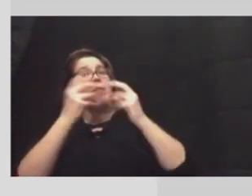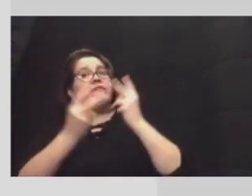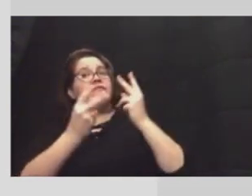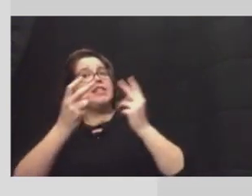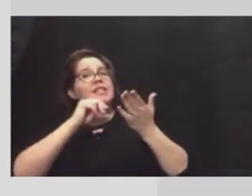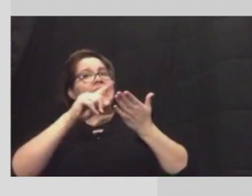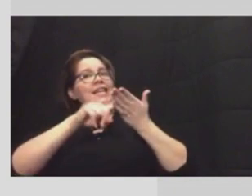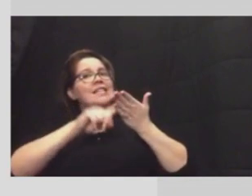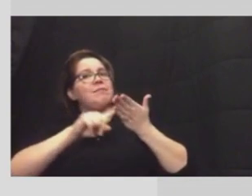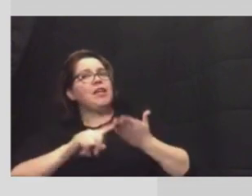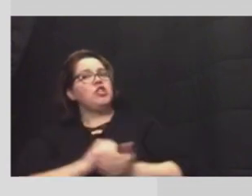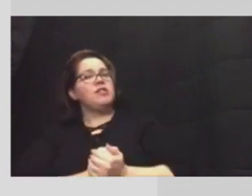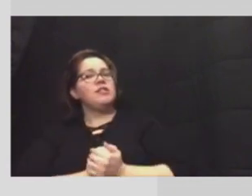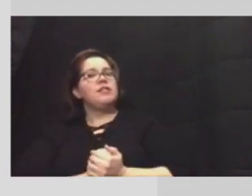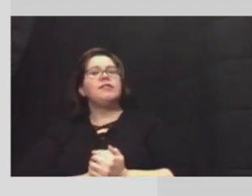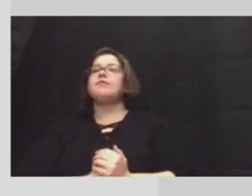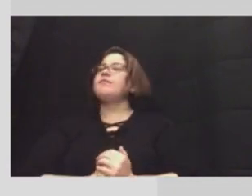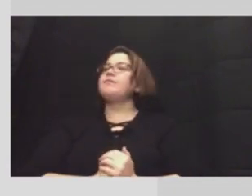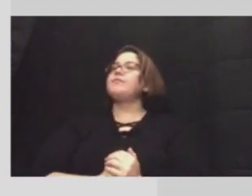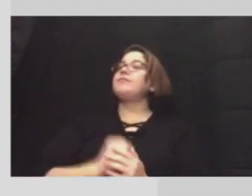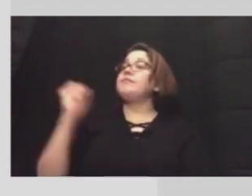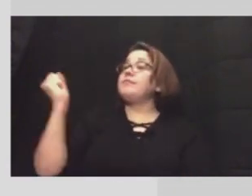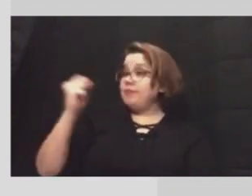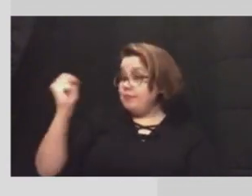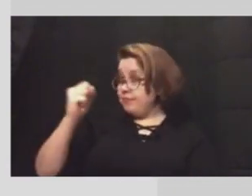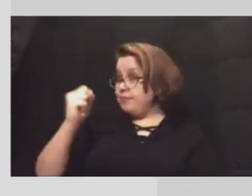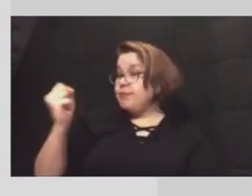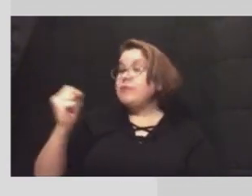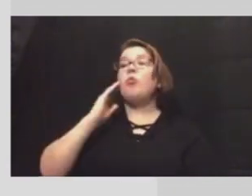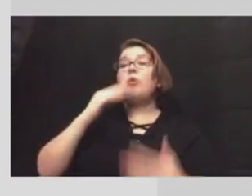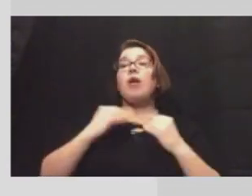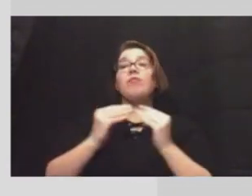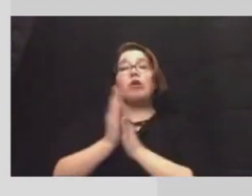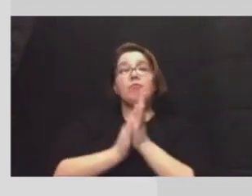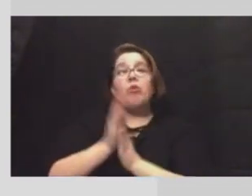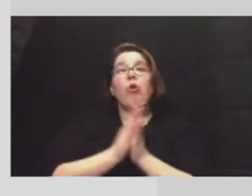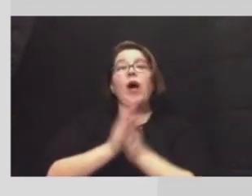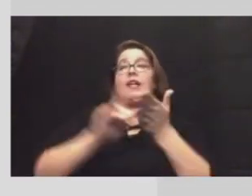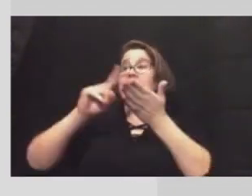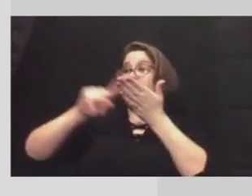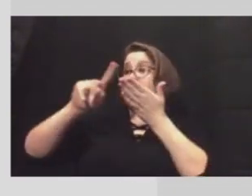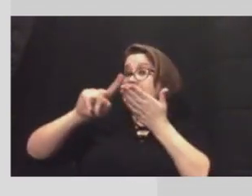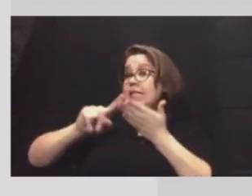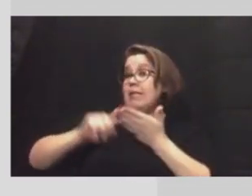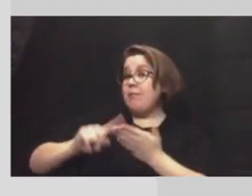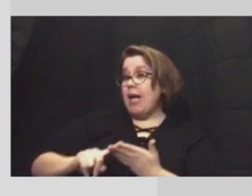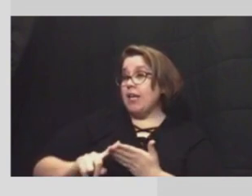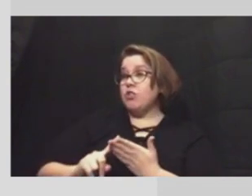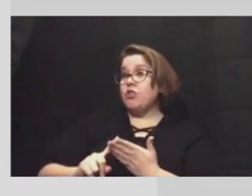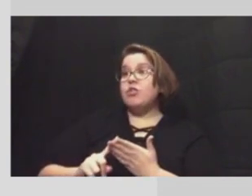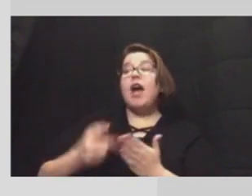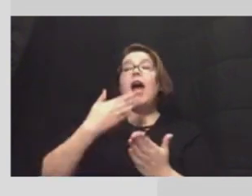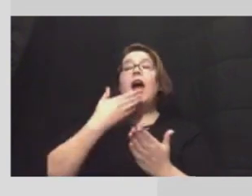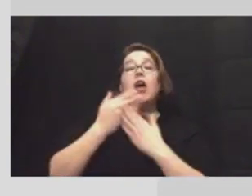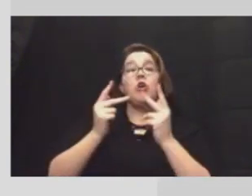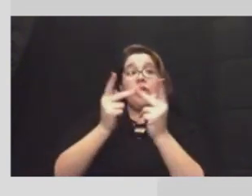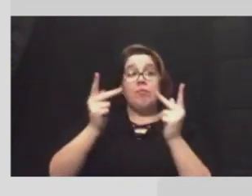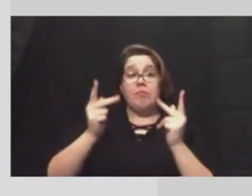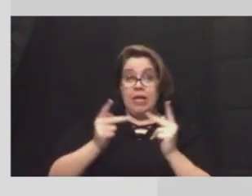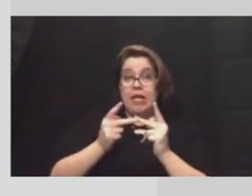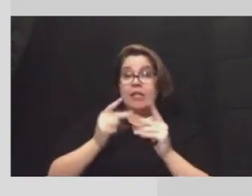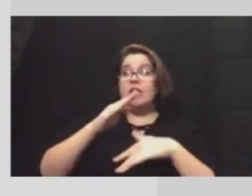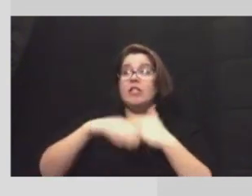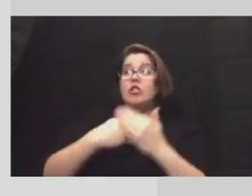yes we will have proactive inspection and then food establishments all do have a